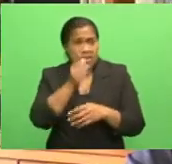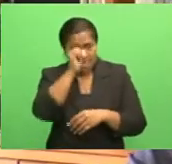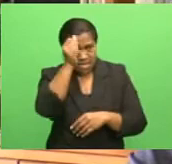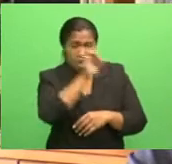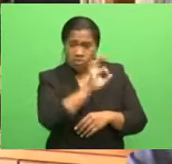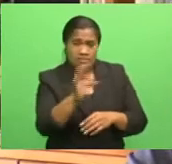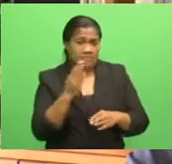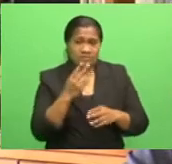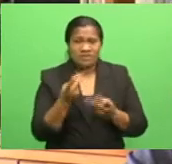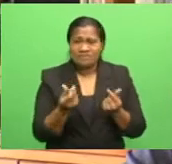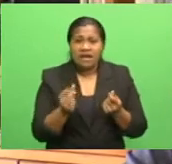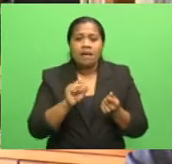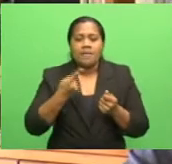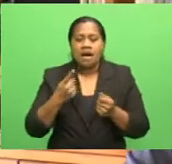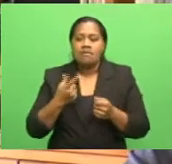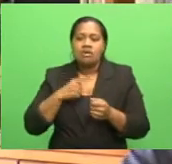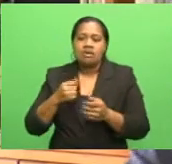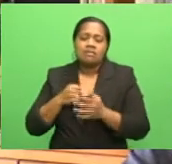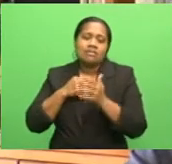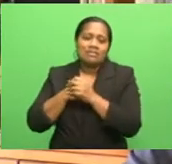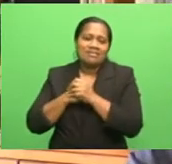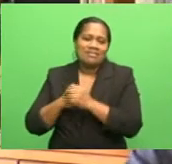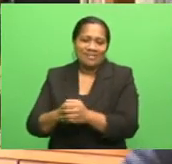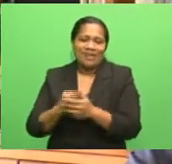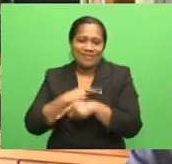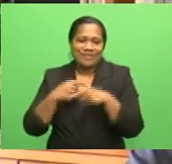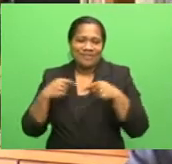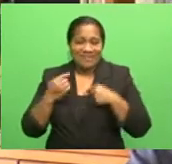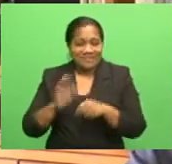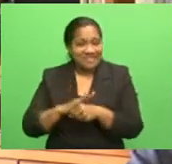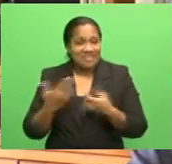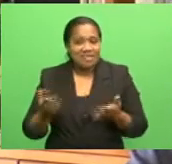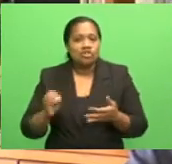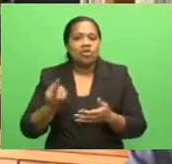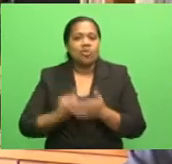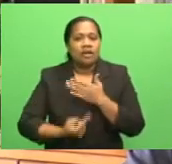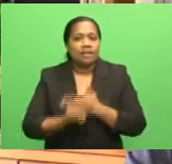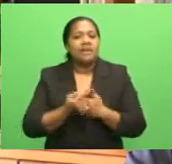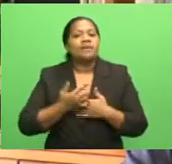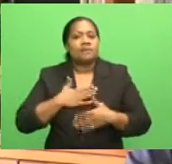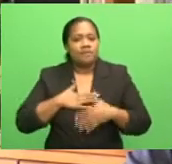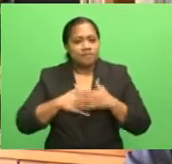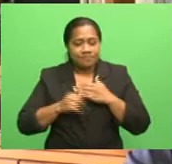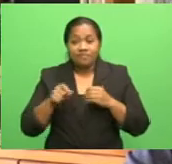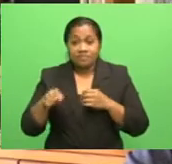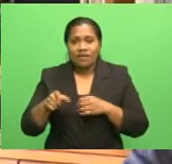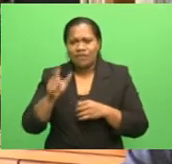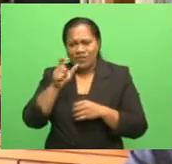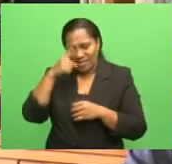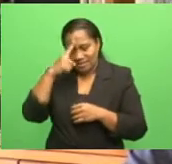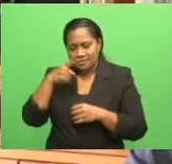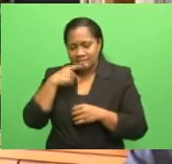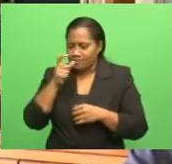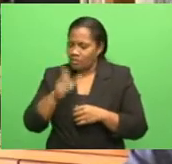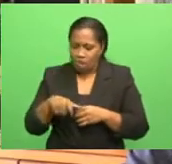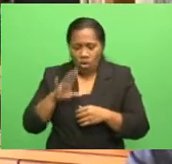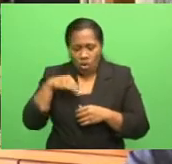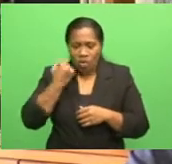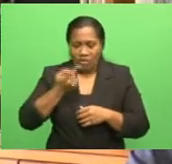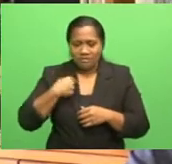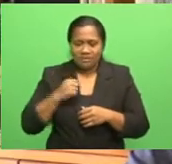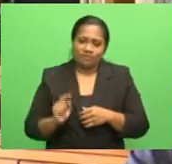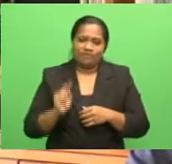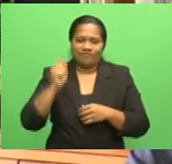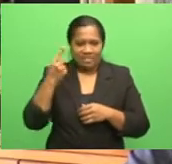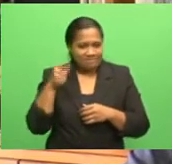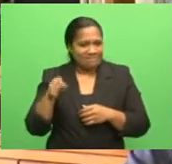patients. So the thing is, the highlight is patients, patients all the way. And the big thing is academia and with its students.